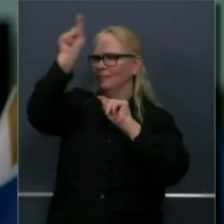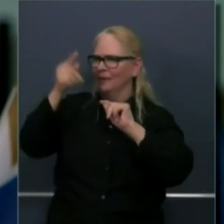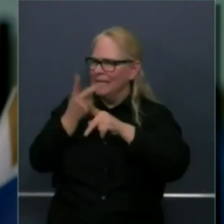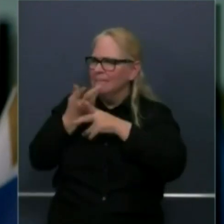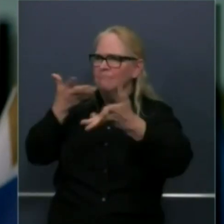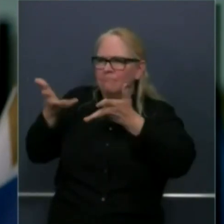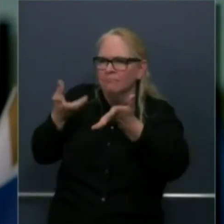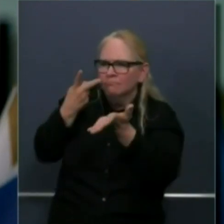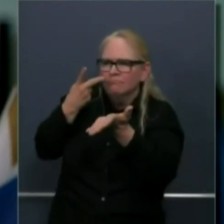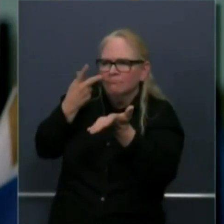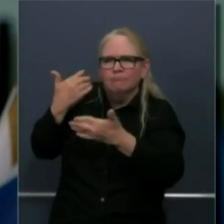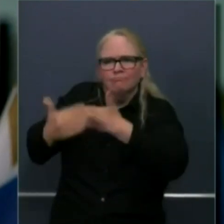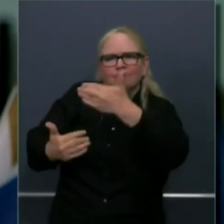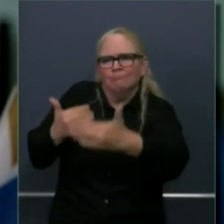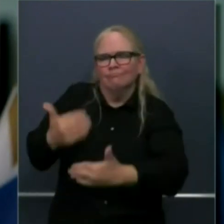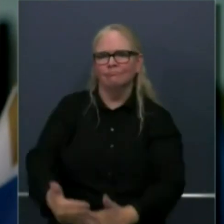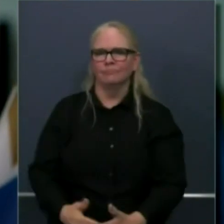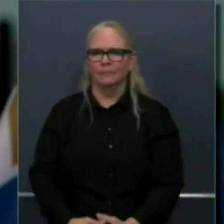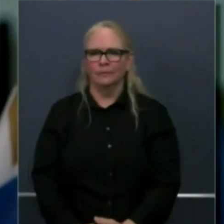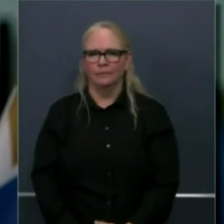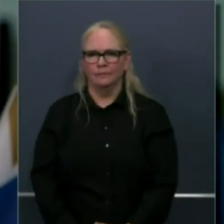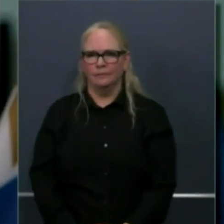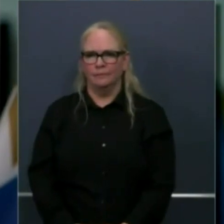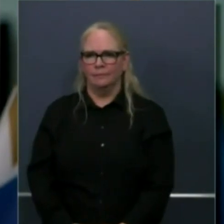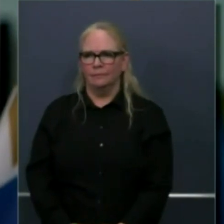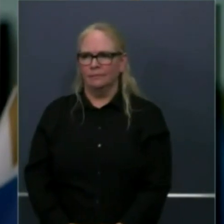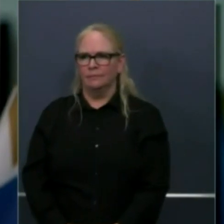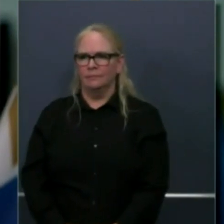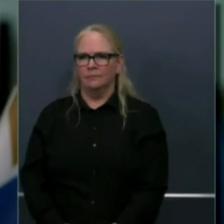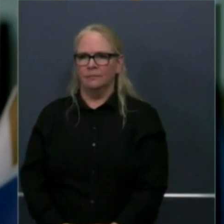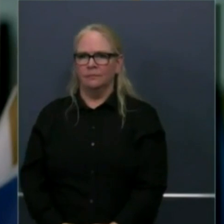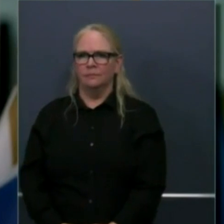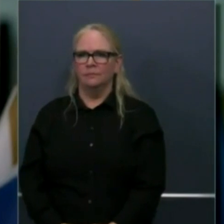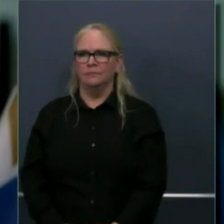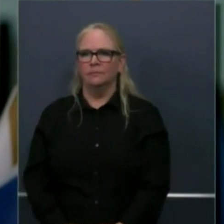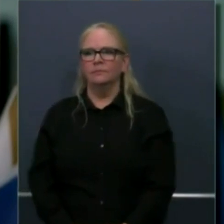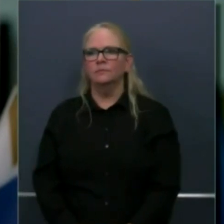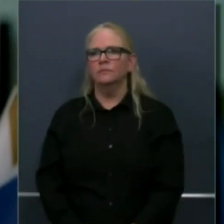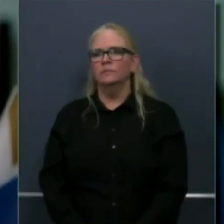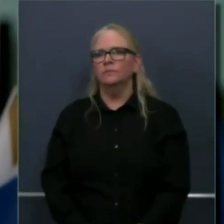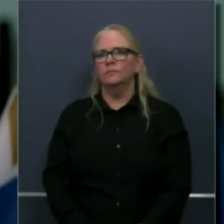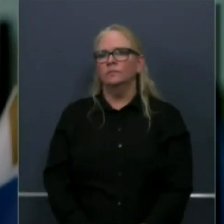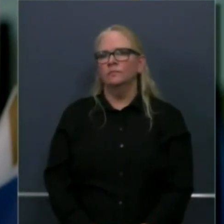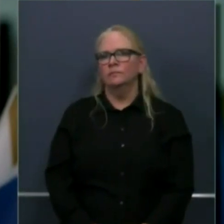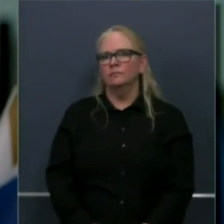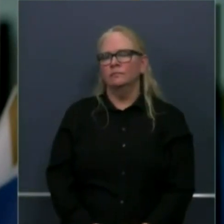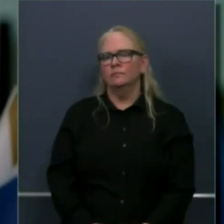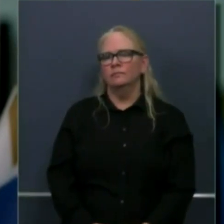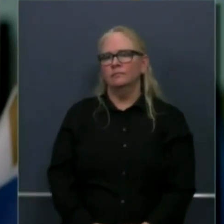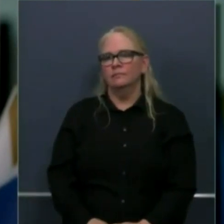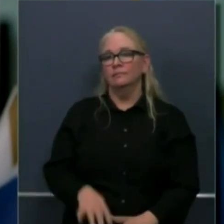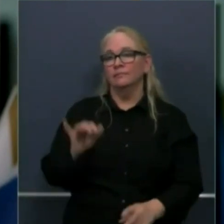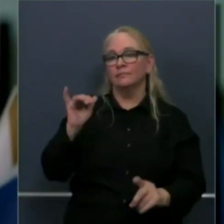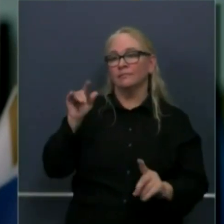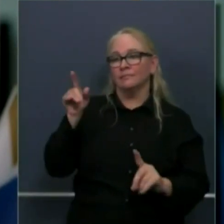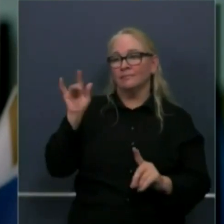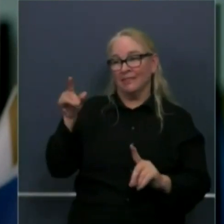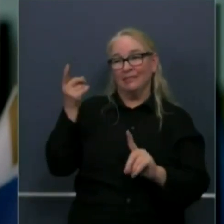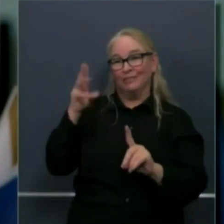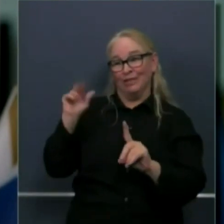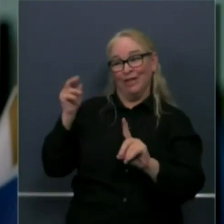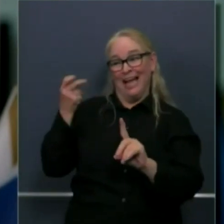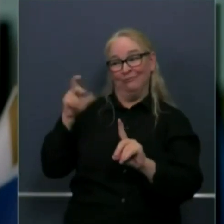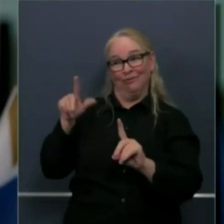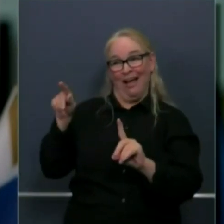she happens to be here. She can probably fill in because she's the one having these direct conversation, be a little bit more precise with you.